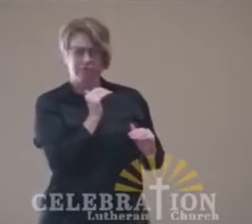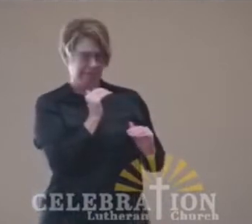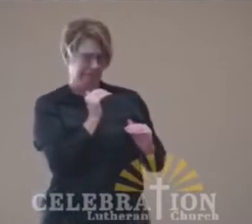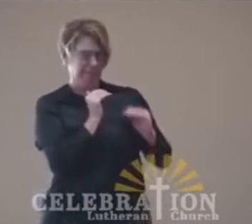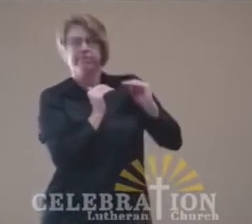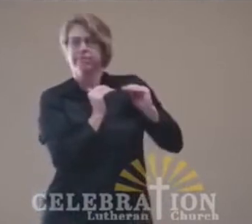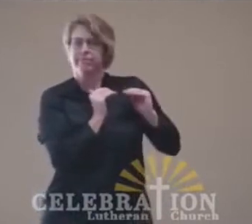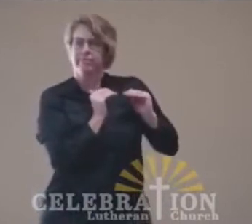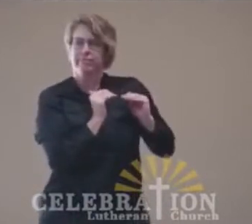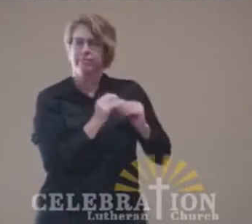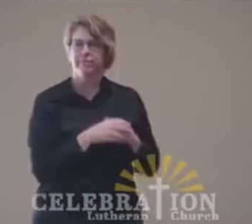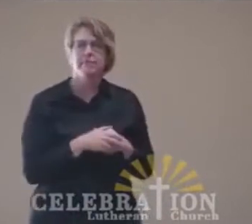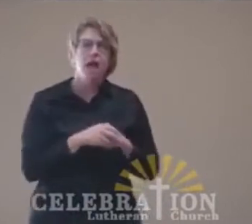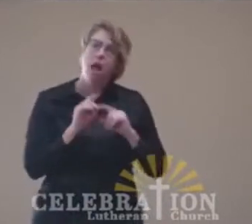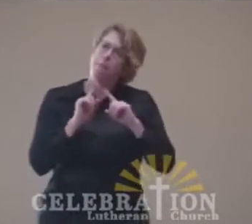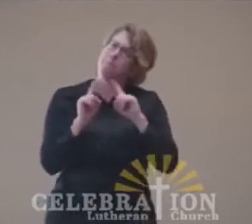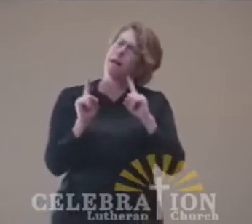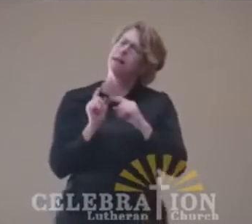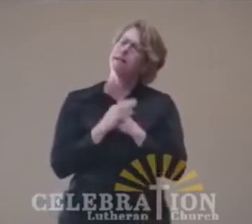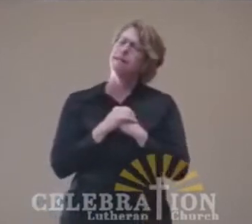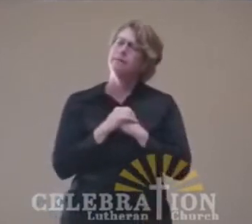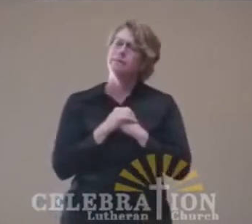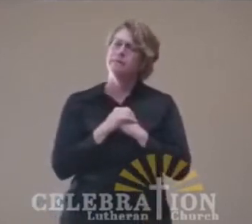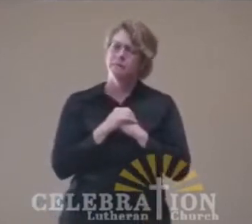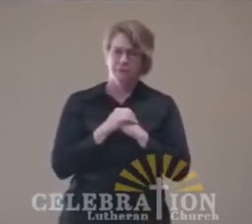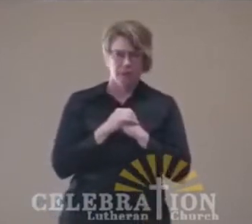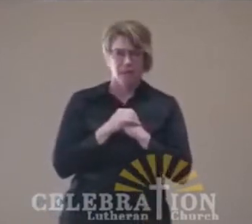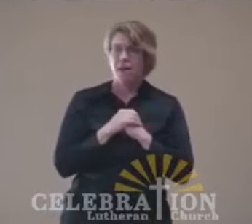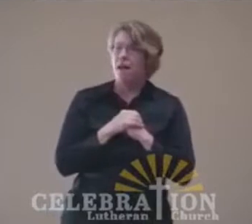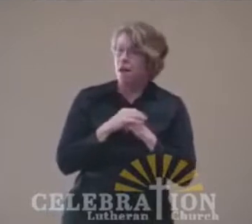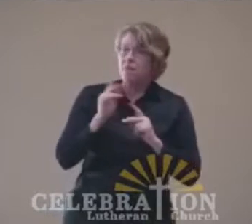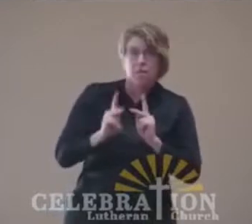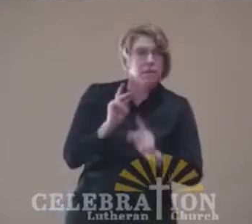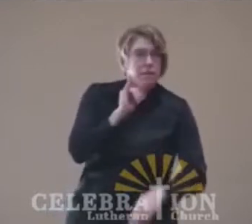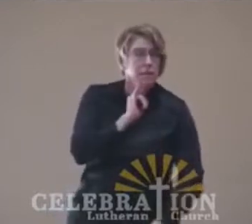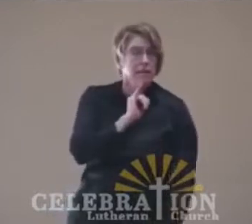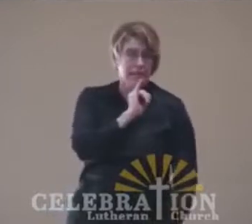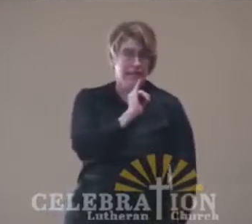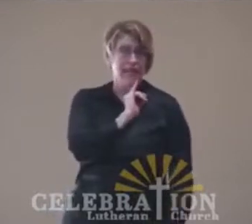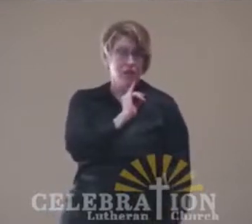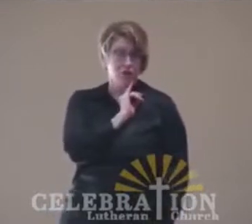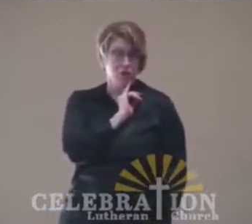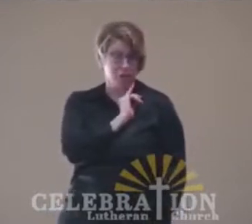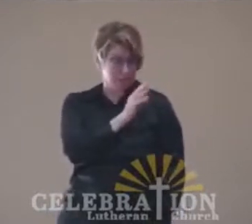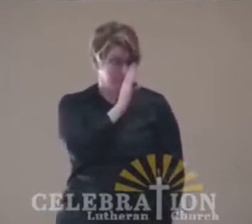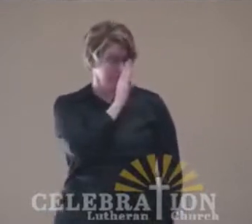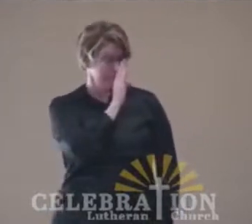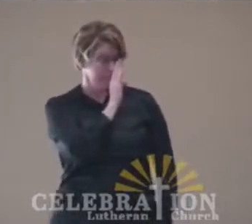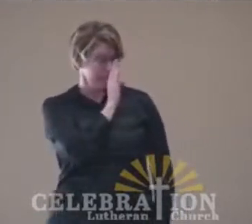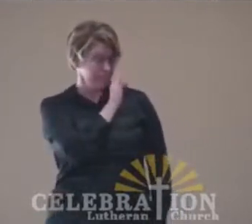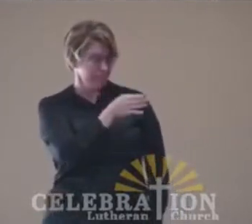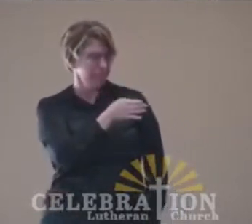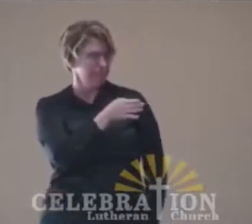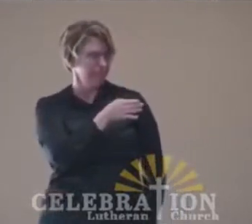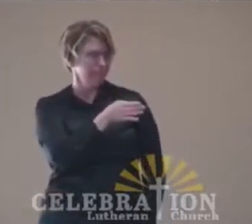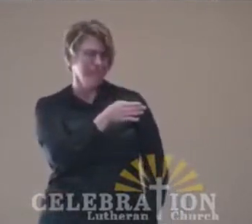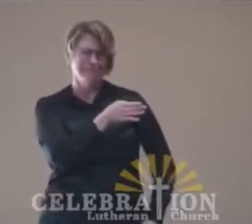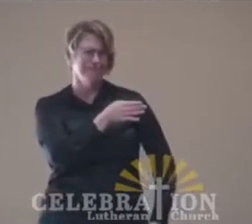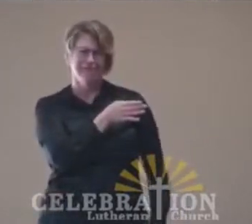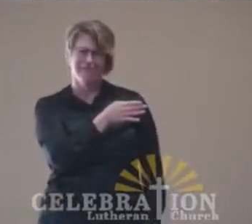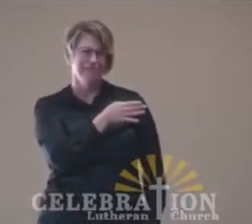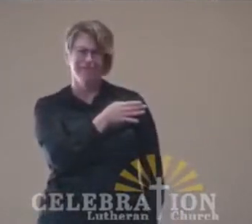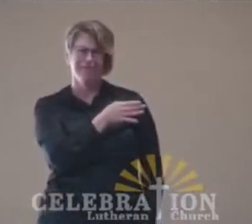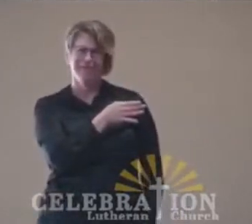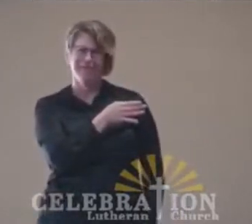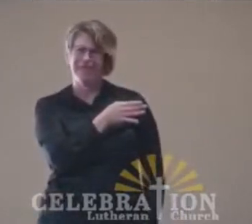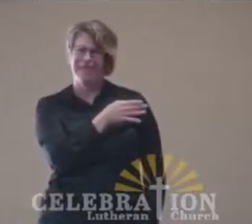But for the people like the folks in Israel to whom this prophecy was directed, it's not so